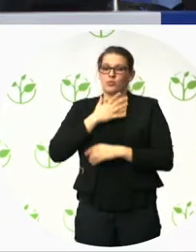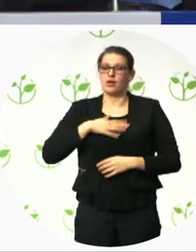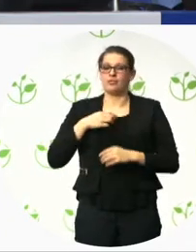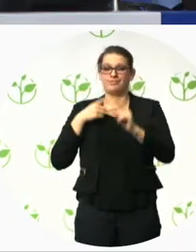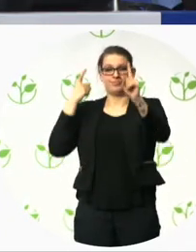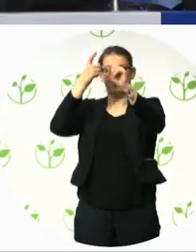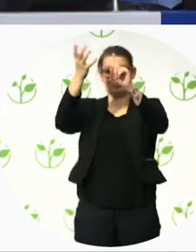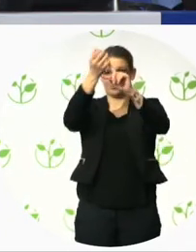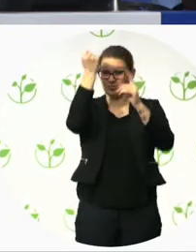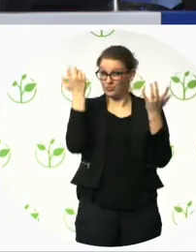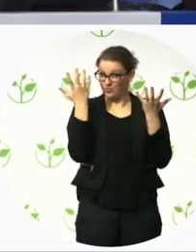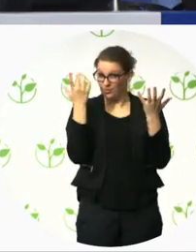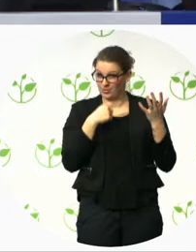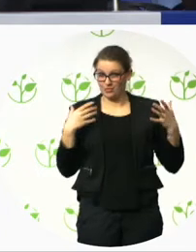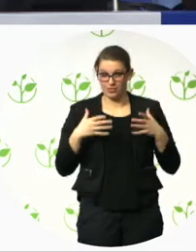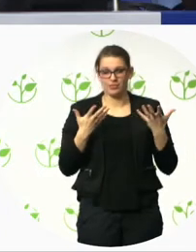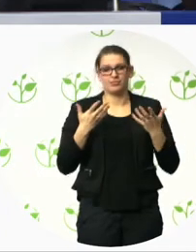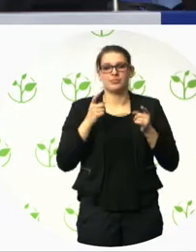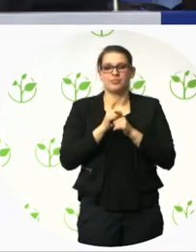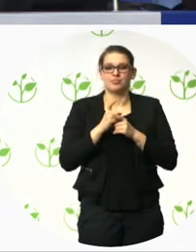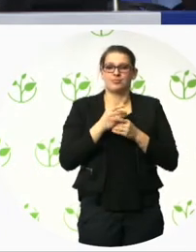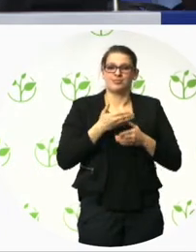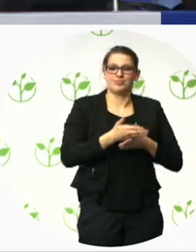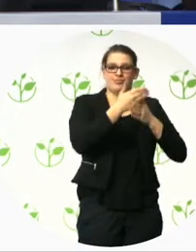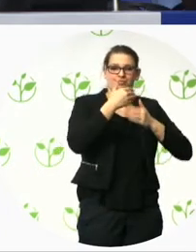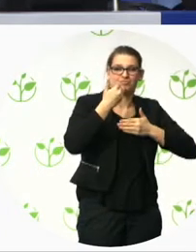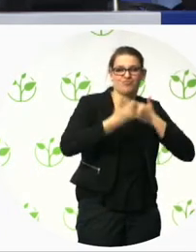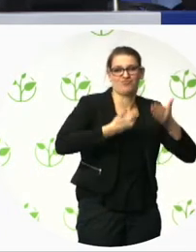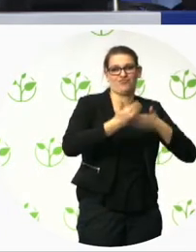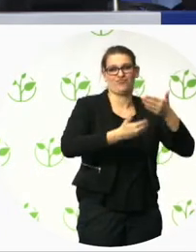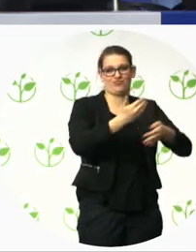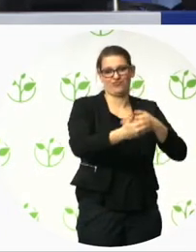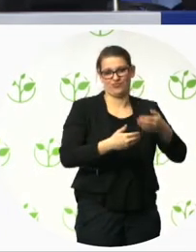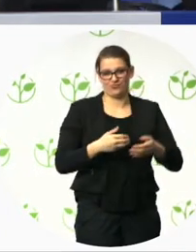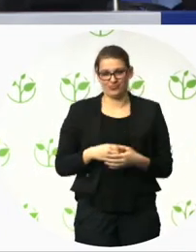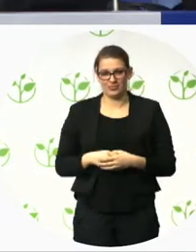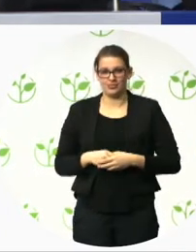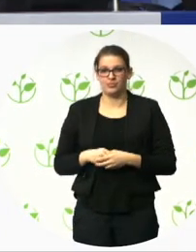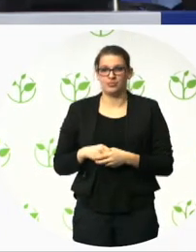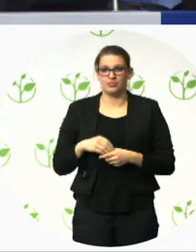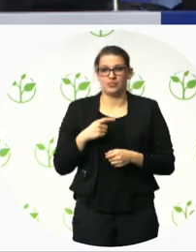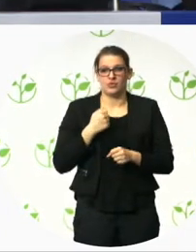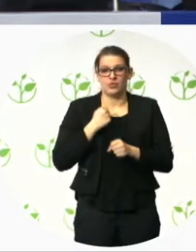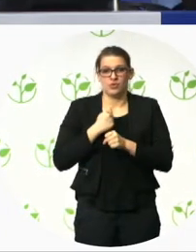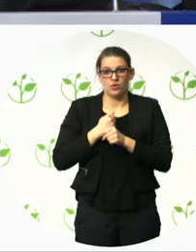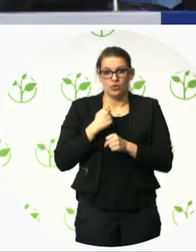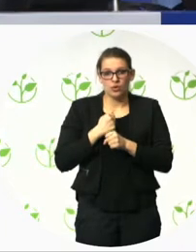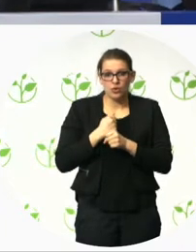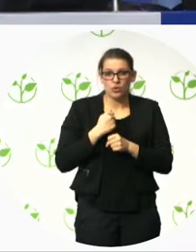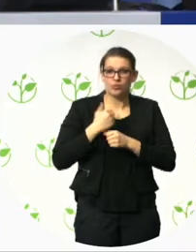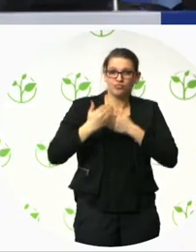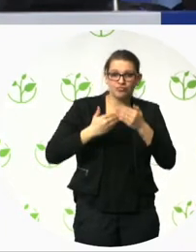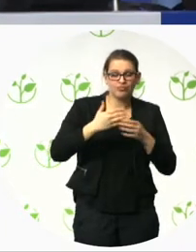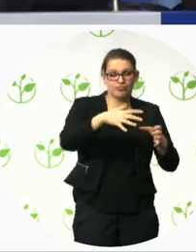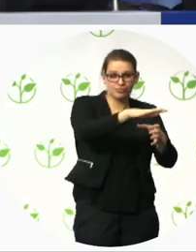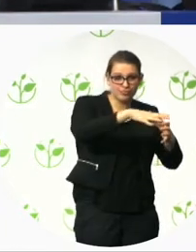technology, and also personal, uh, professional support. And, altogether, we want to make the neighborhood's